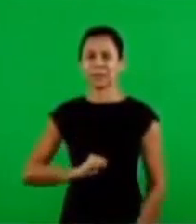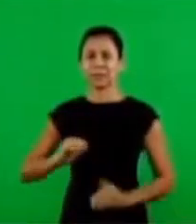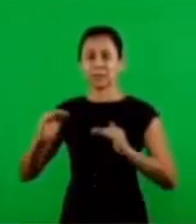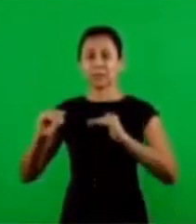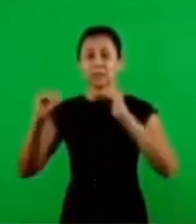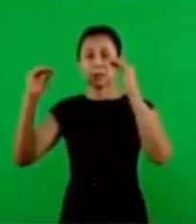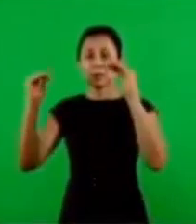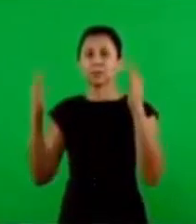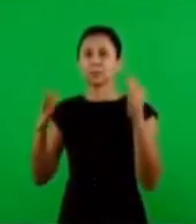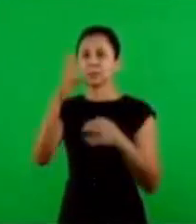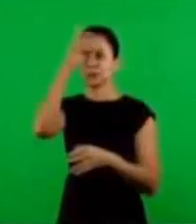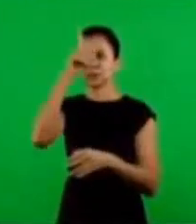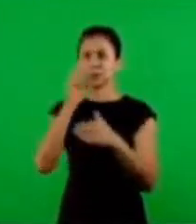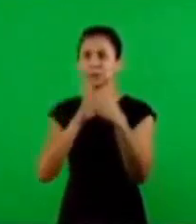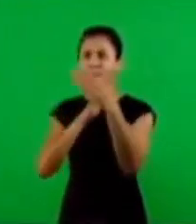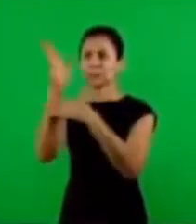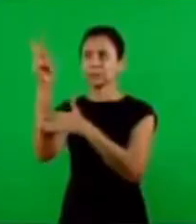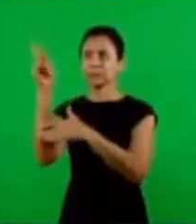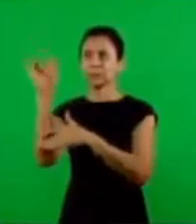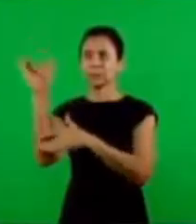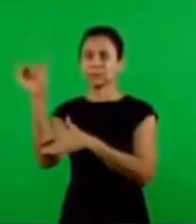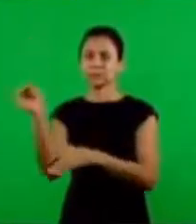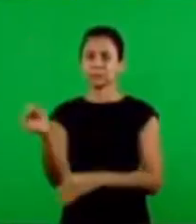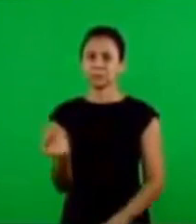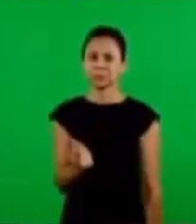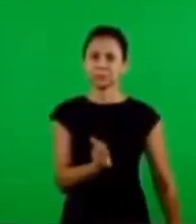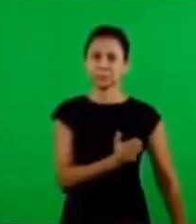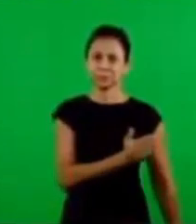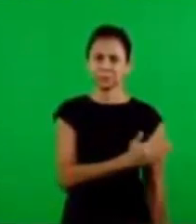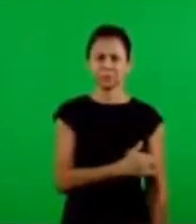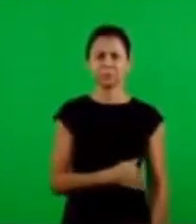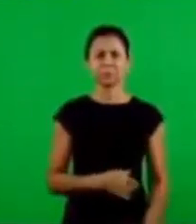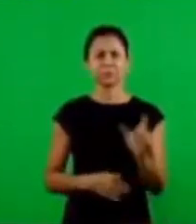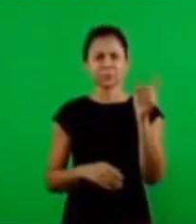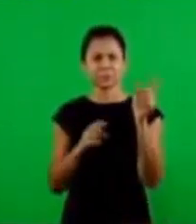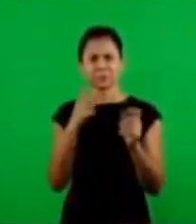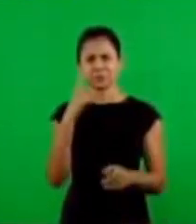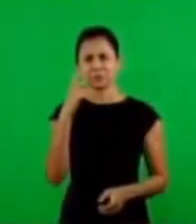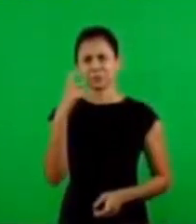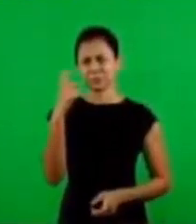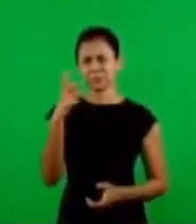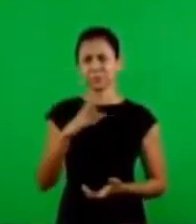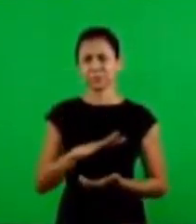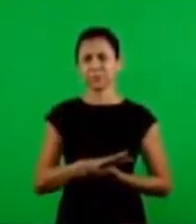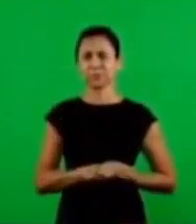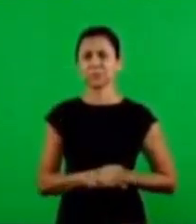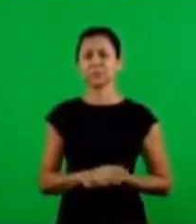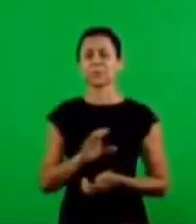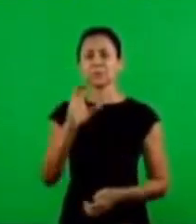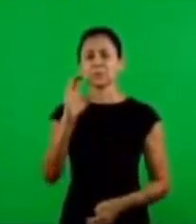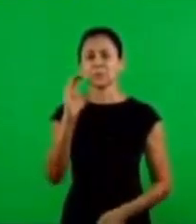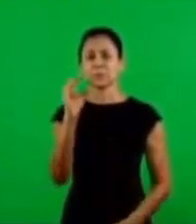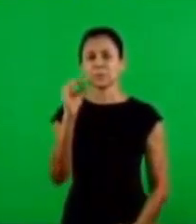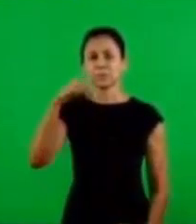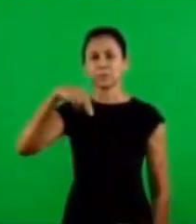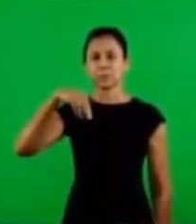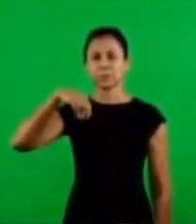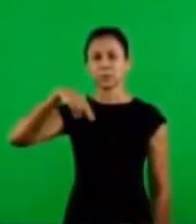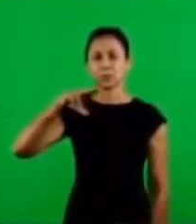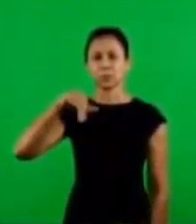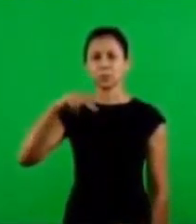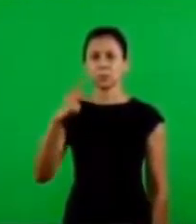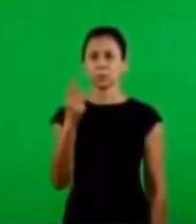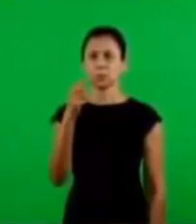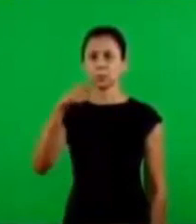a priest, and now through him we enter into the Holy of Holies. This word is very interesting because the word is